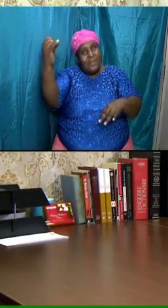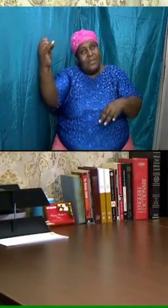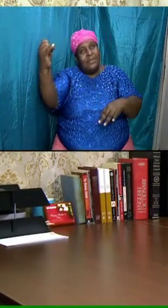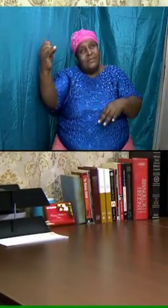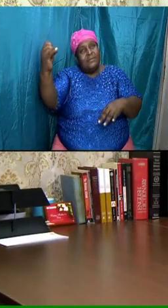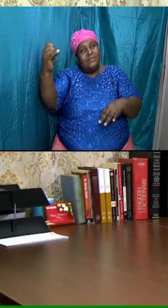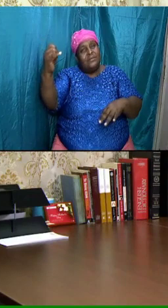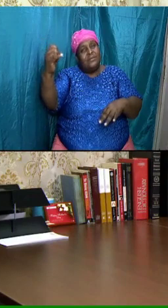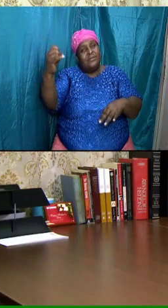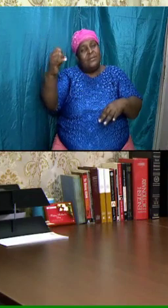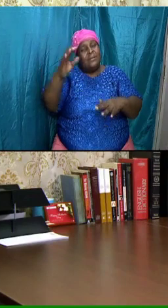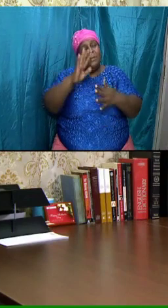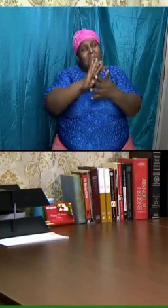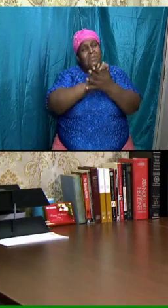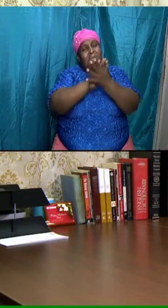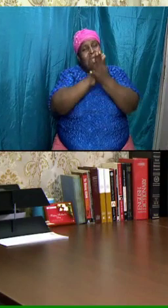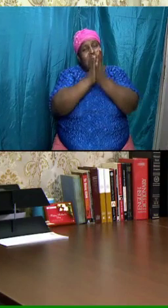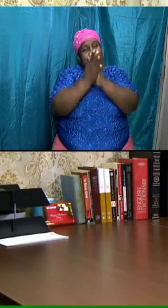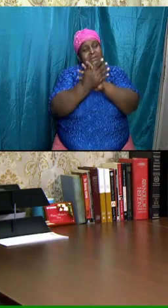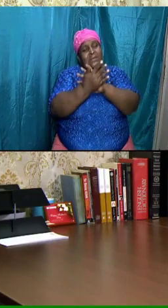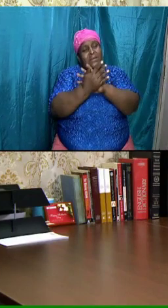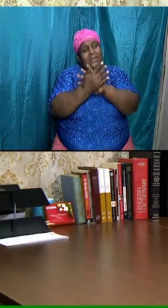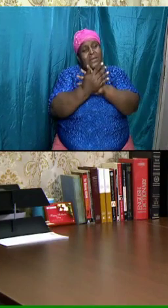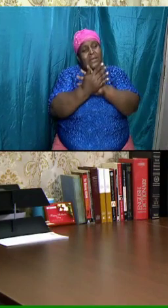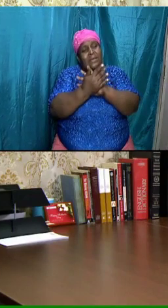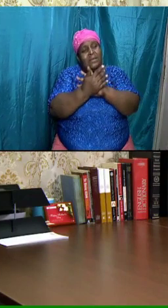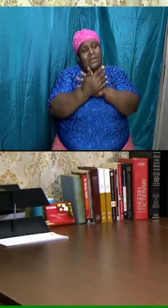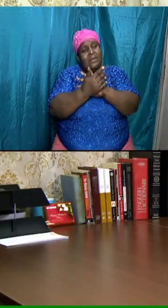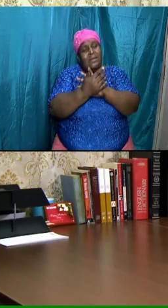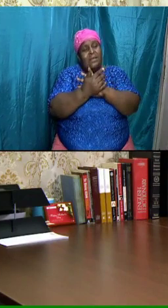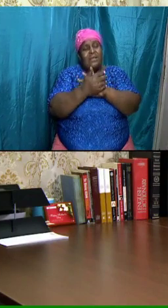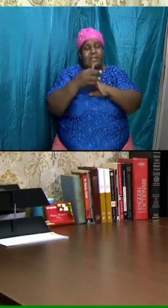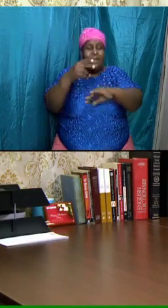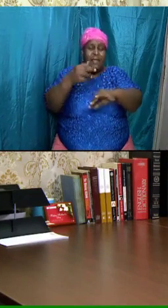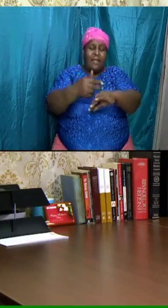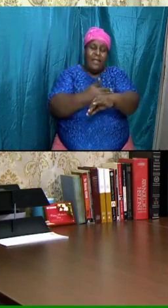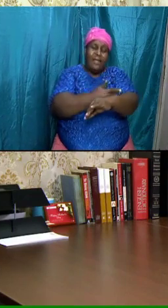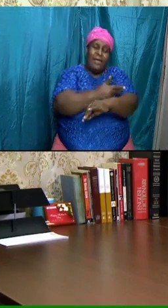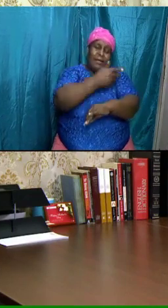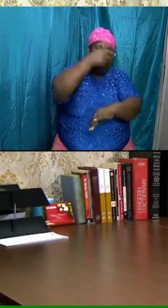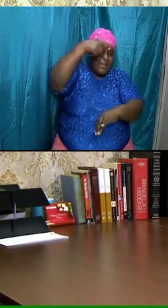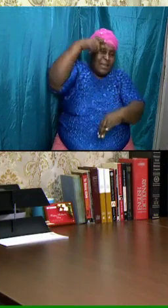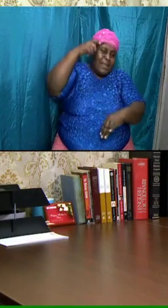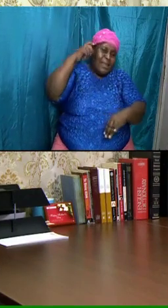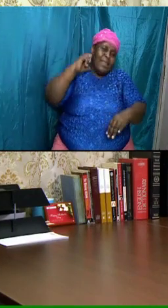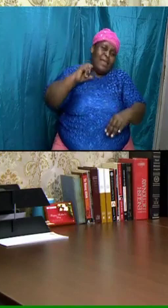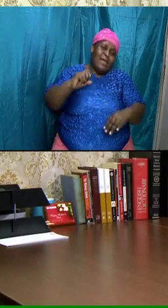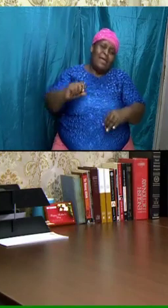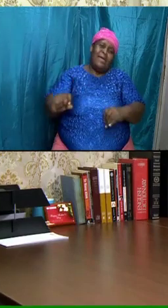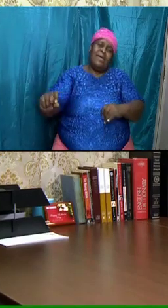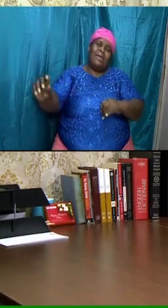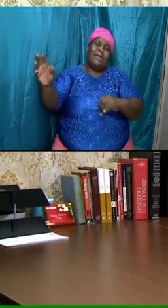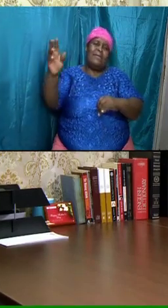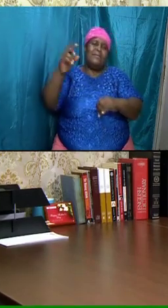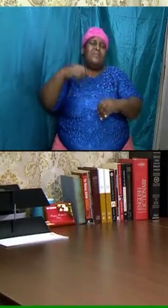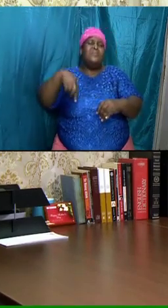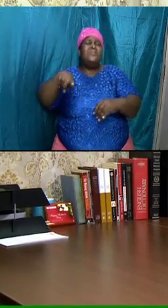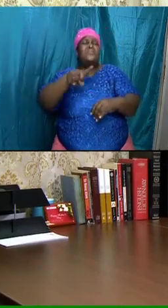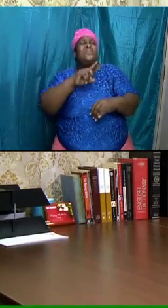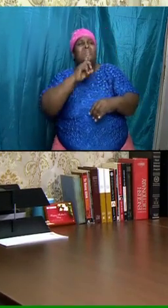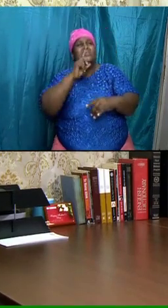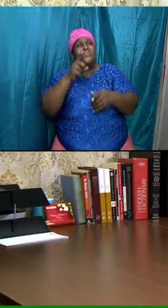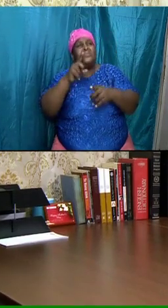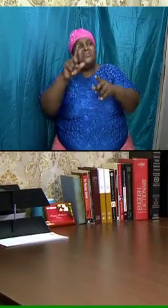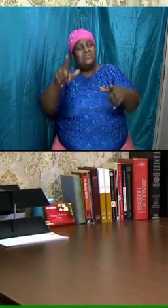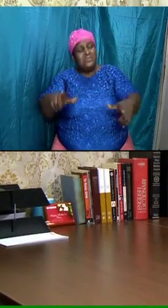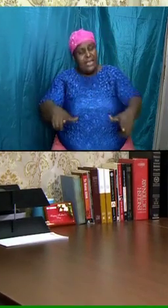unheralded peace the lamb and the lion together the lion eating straw we are going to talk